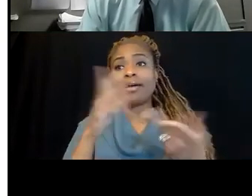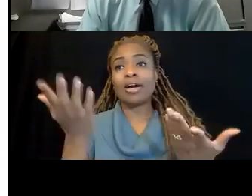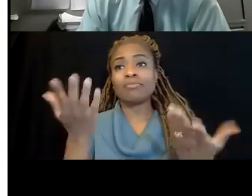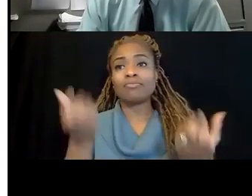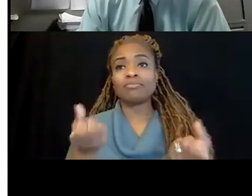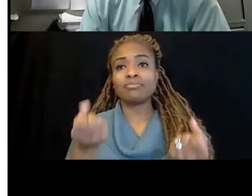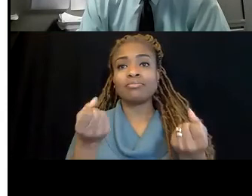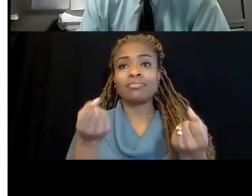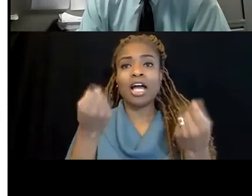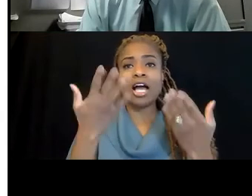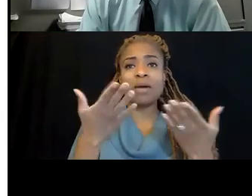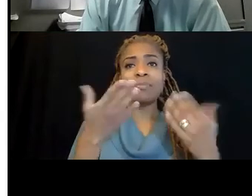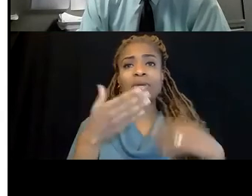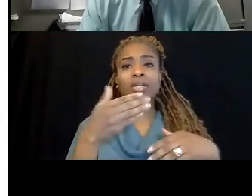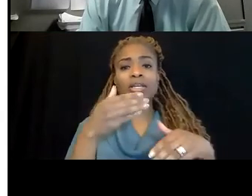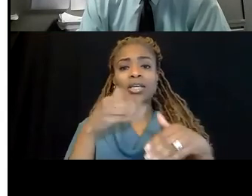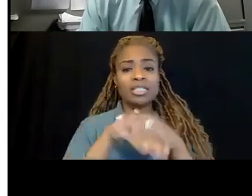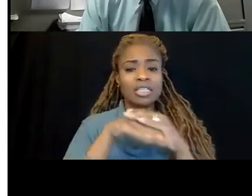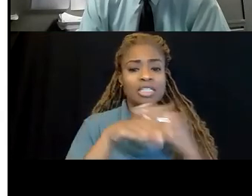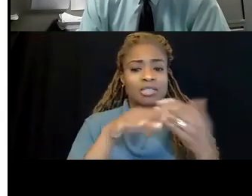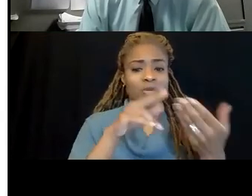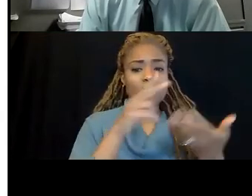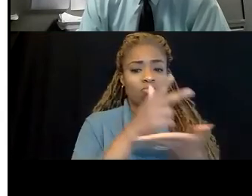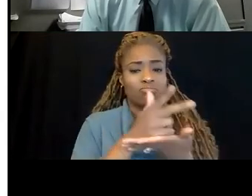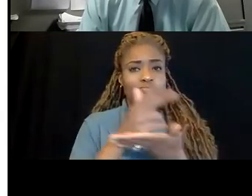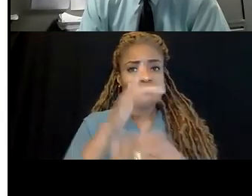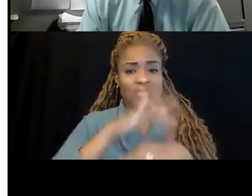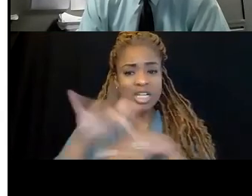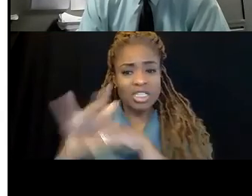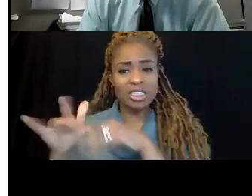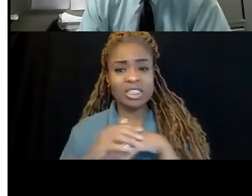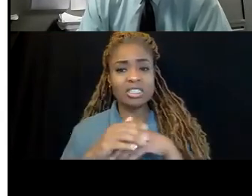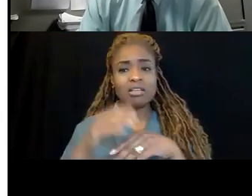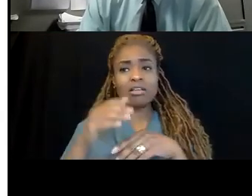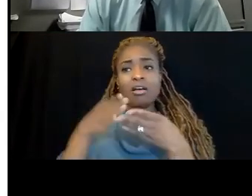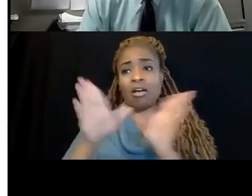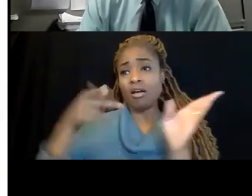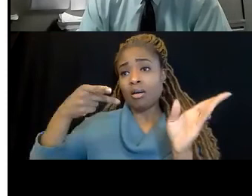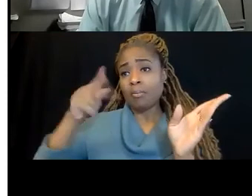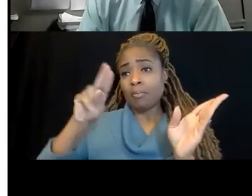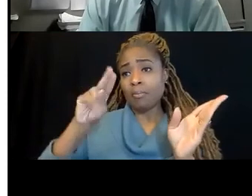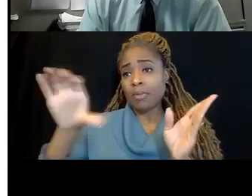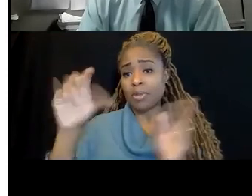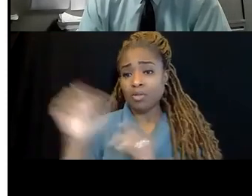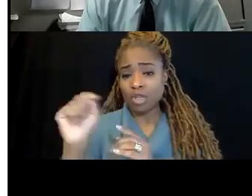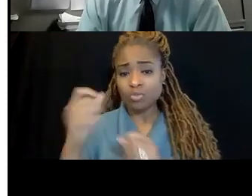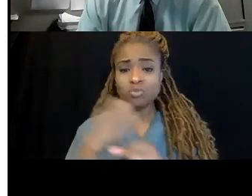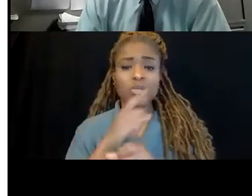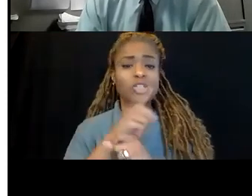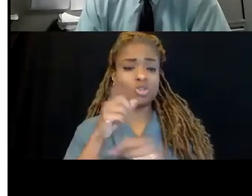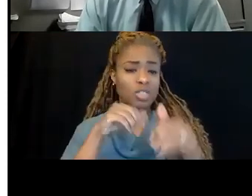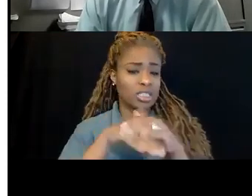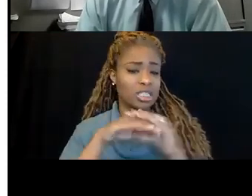accessible spaces, routes, public bathrooms, making sure they're accessible for all.